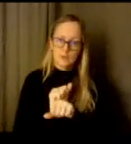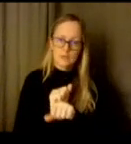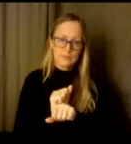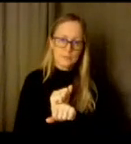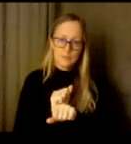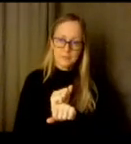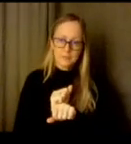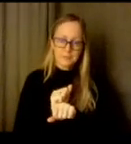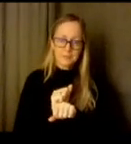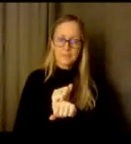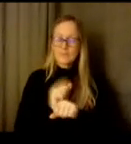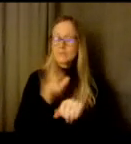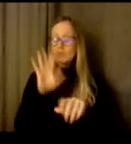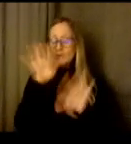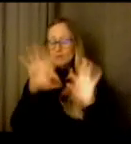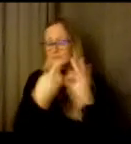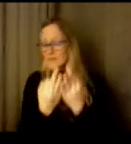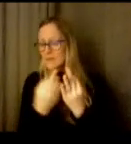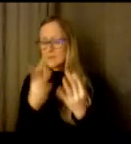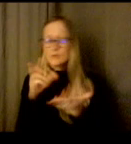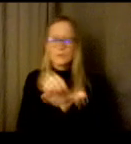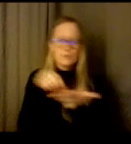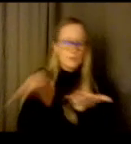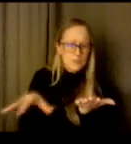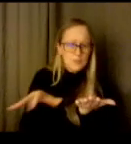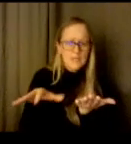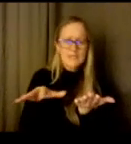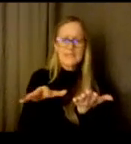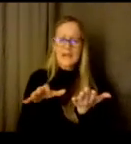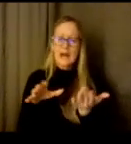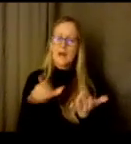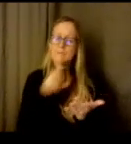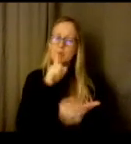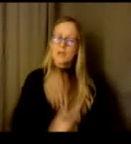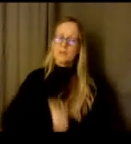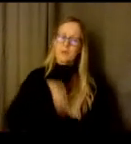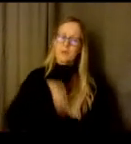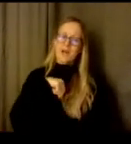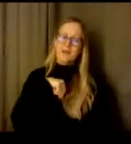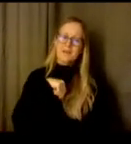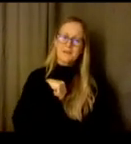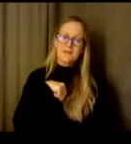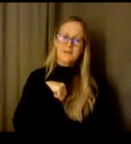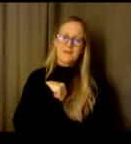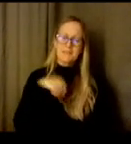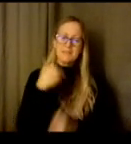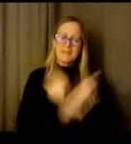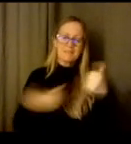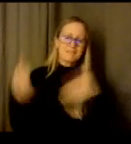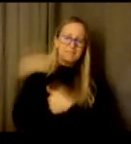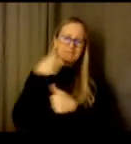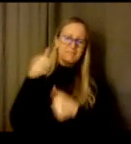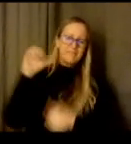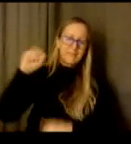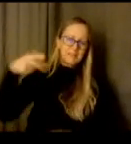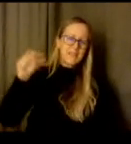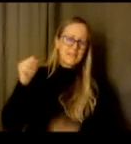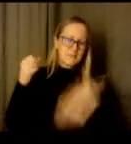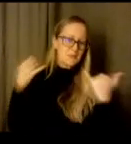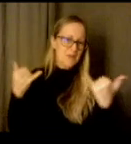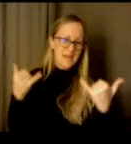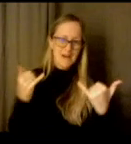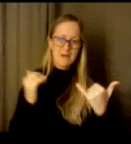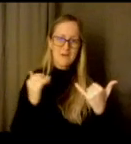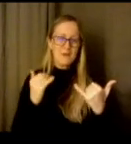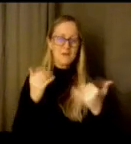for our families and our students and i'm just really proud to be the uh superintendent of seattle public schools and the work that we're doing